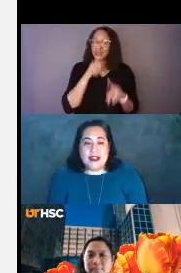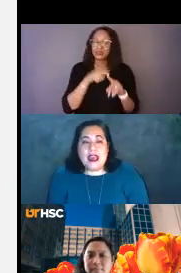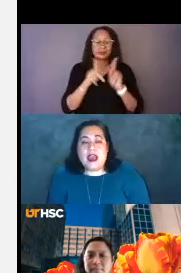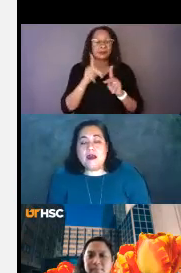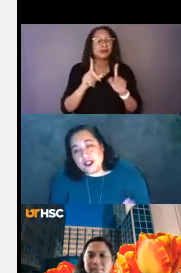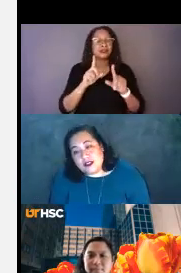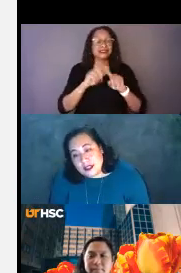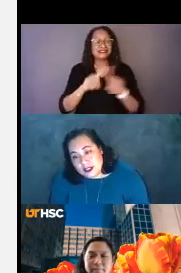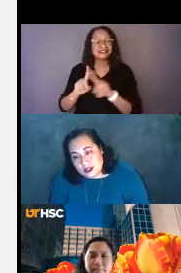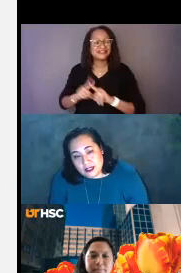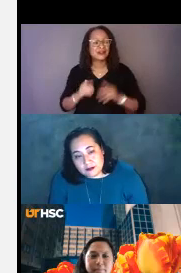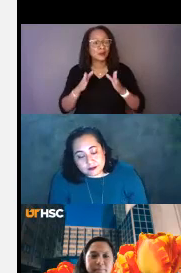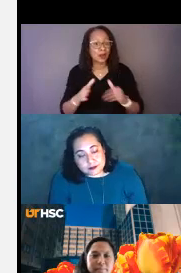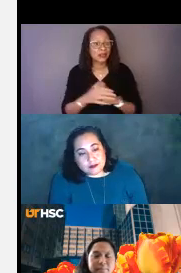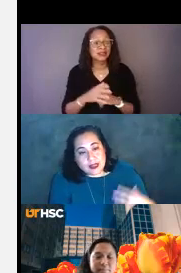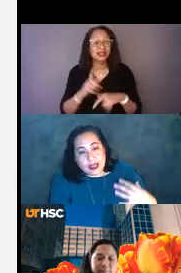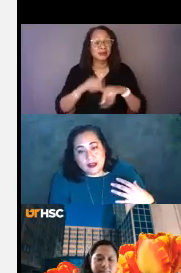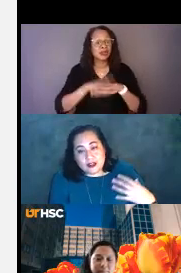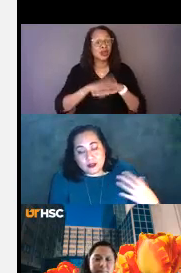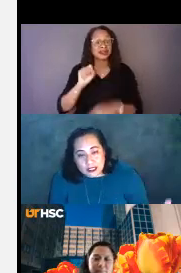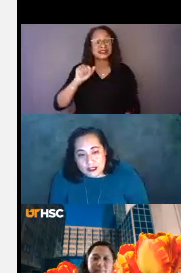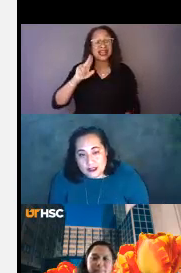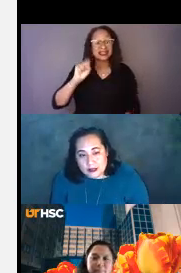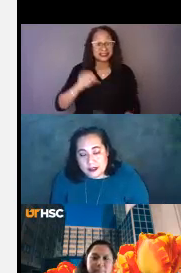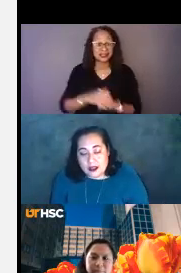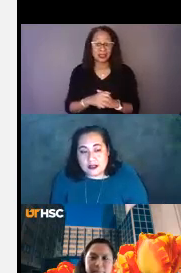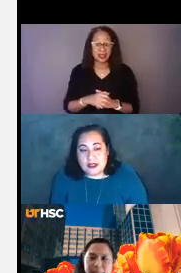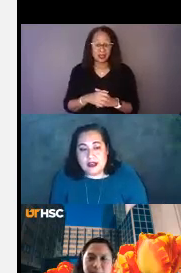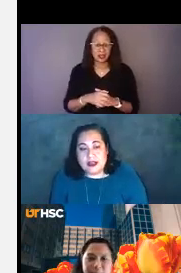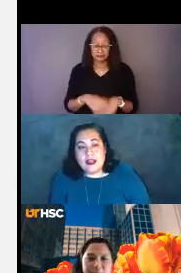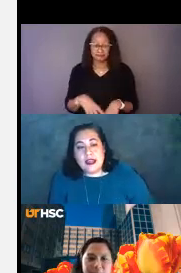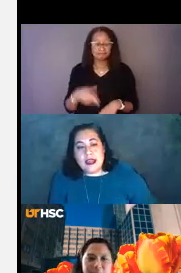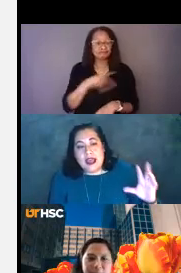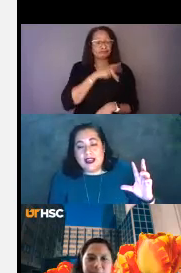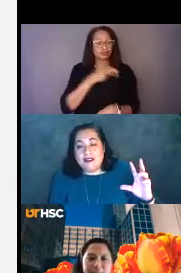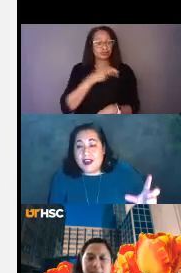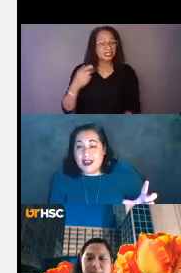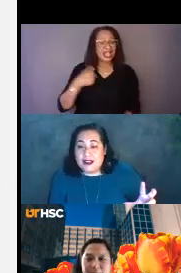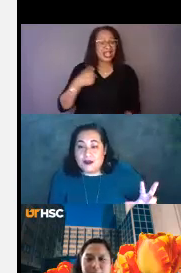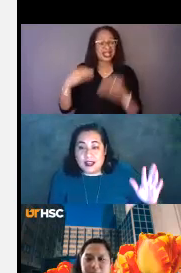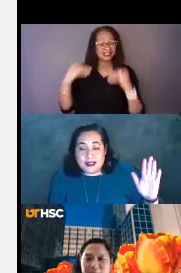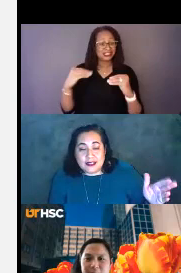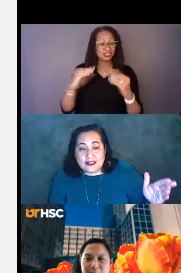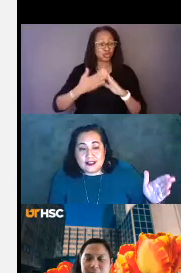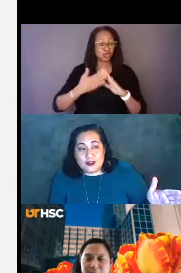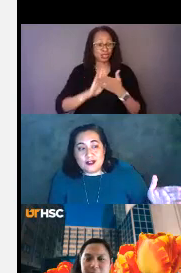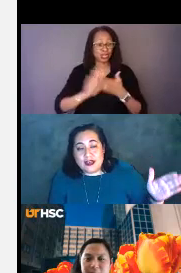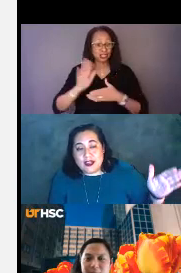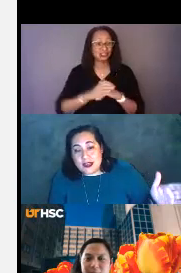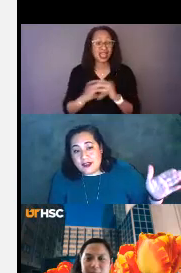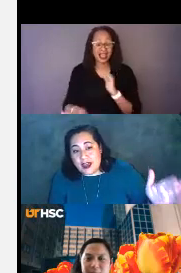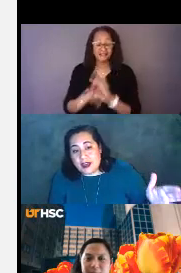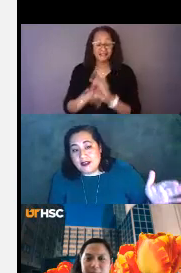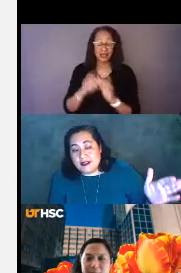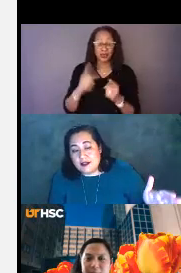And personal history. And do teach in a community college setting. And I find that when I see a student that